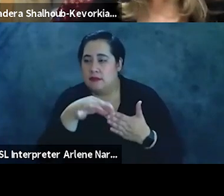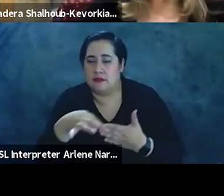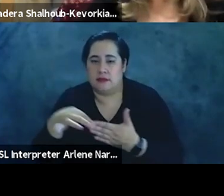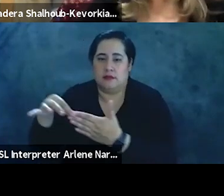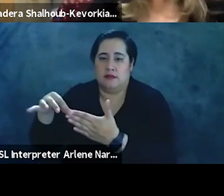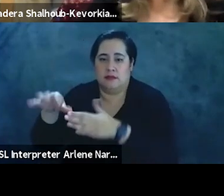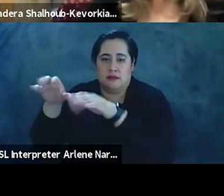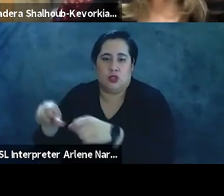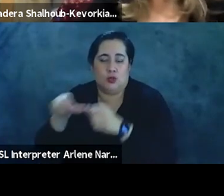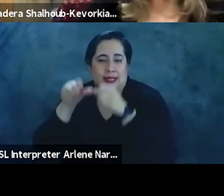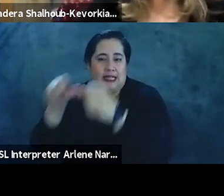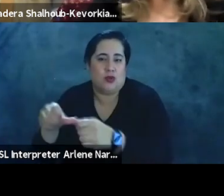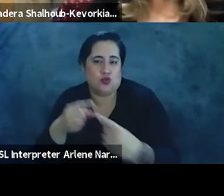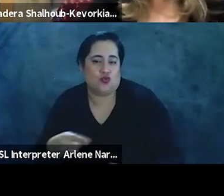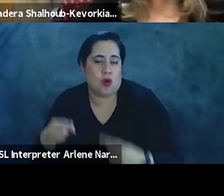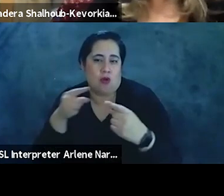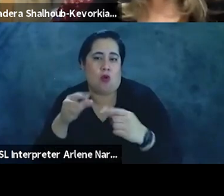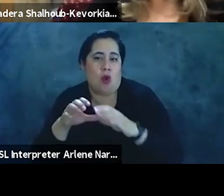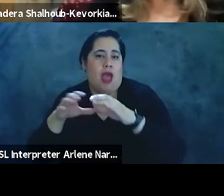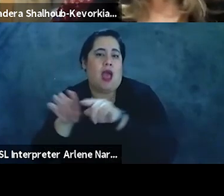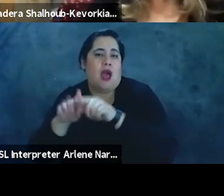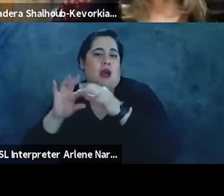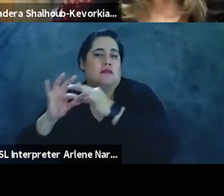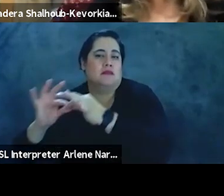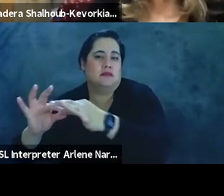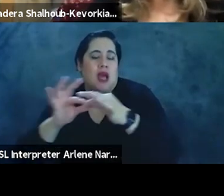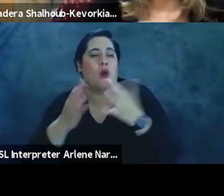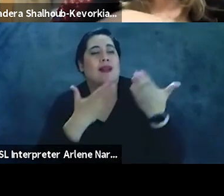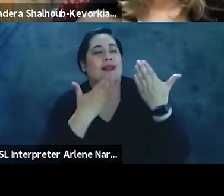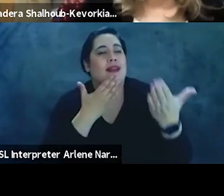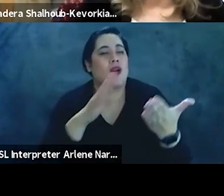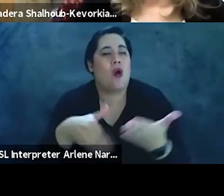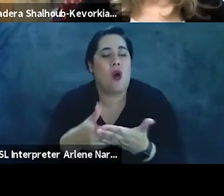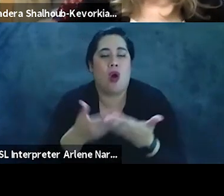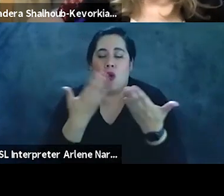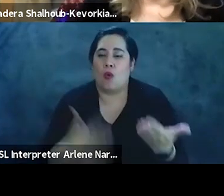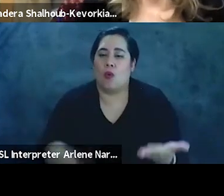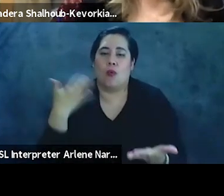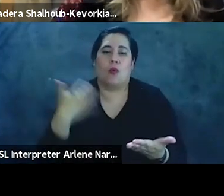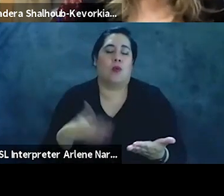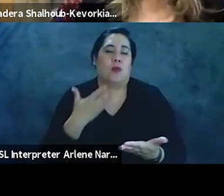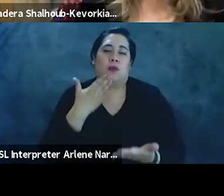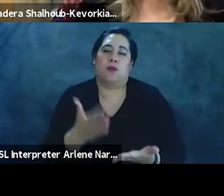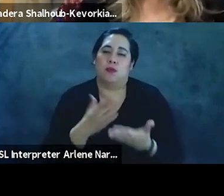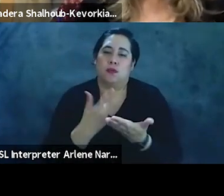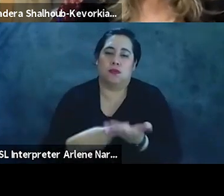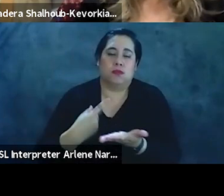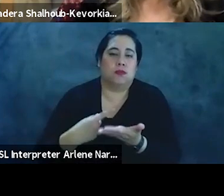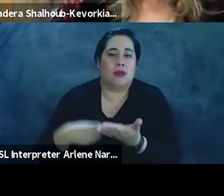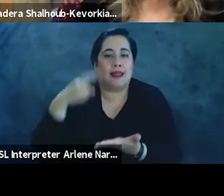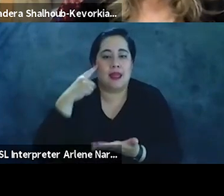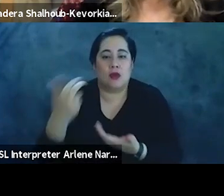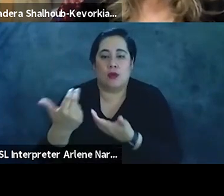to continue the struggle collectively i want to thank you all this has been extraordinary i think the people who